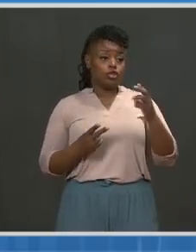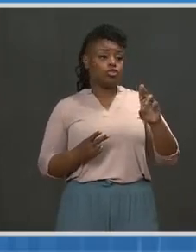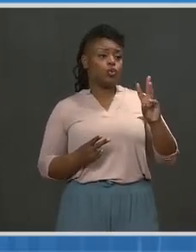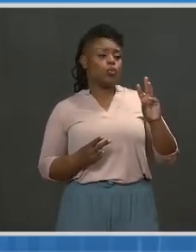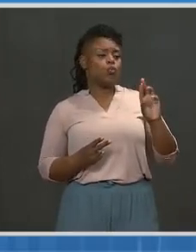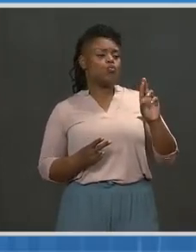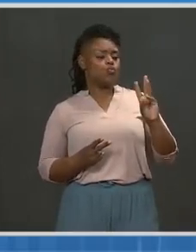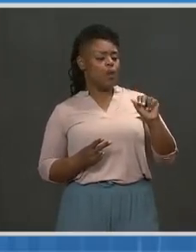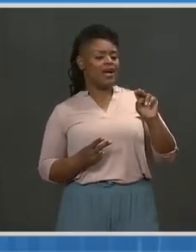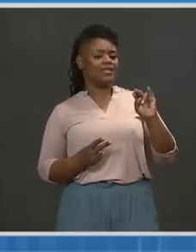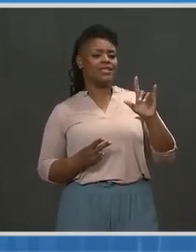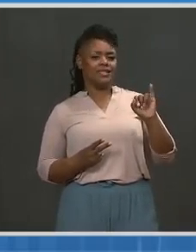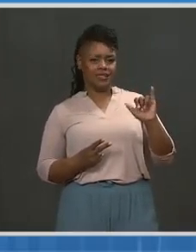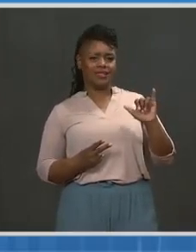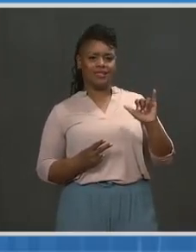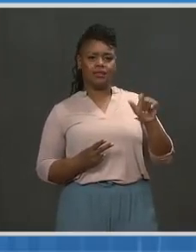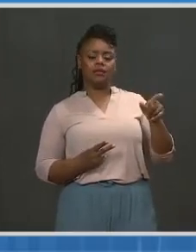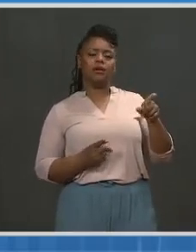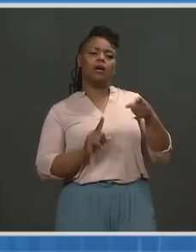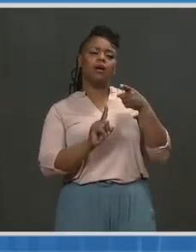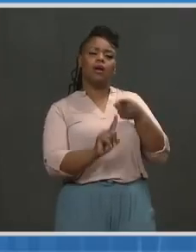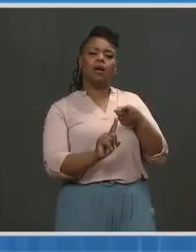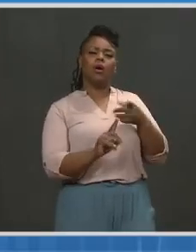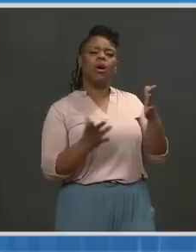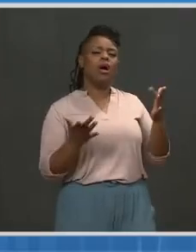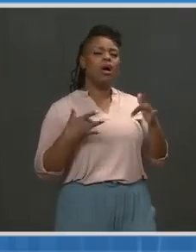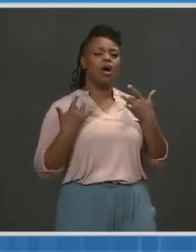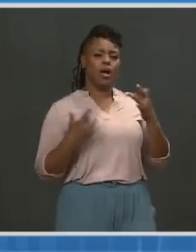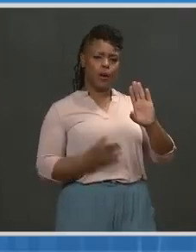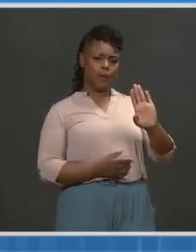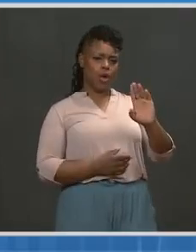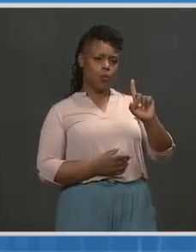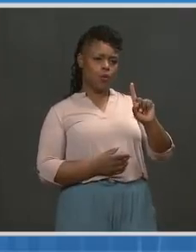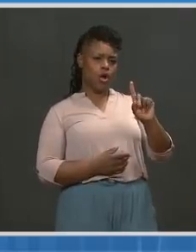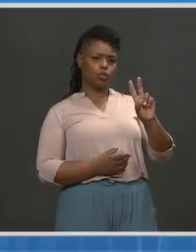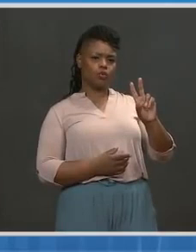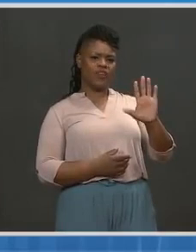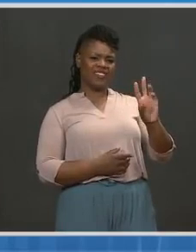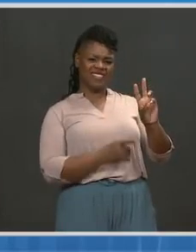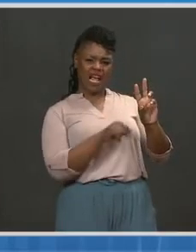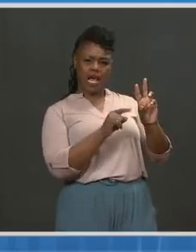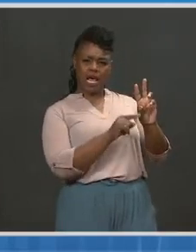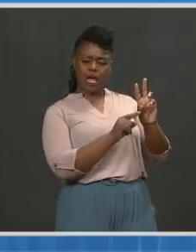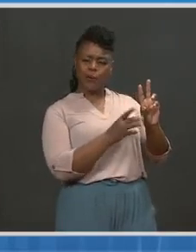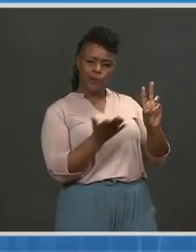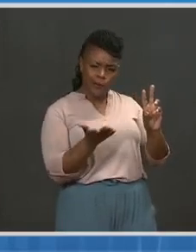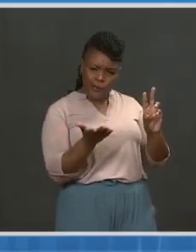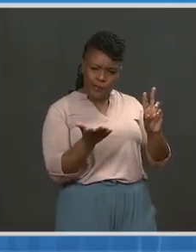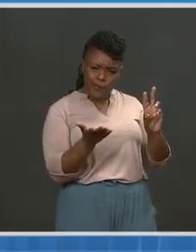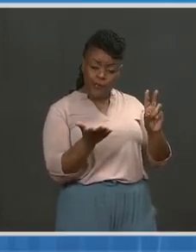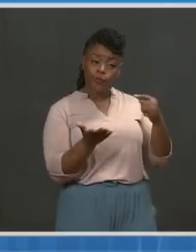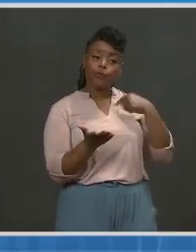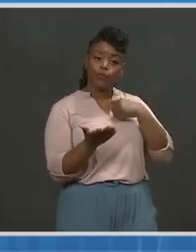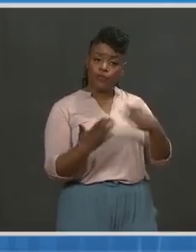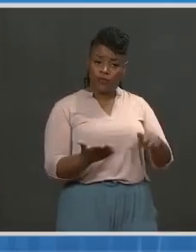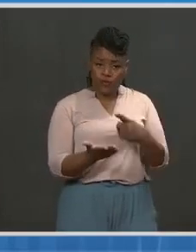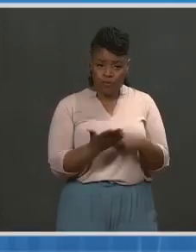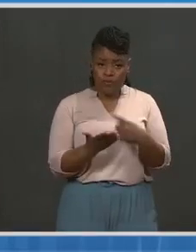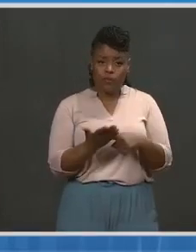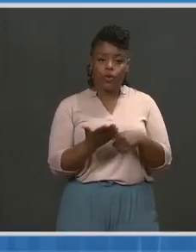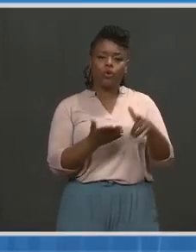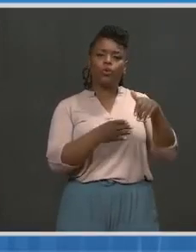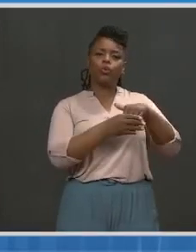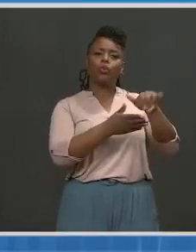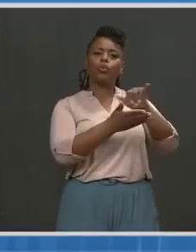then for Dr. Walensky, I'm wondering how the CDC is looking at B1526. We spoke with the New York City Health Commissioner this